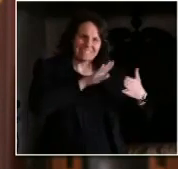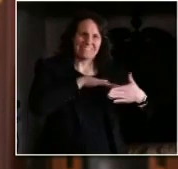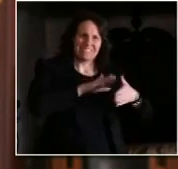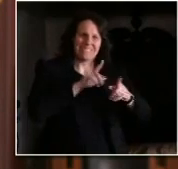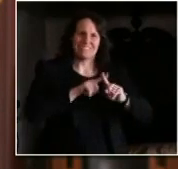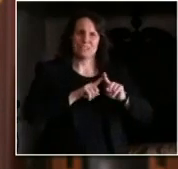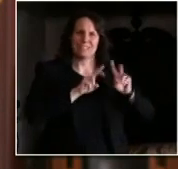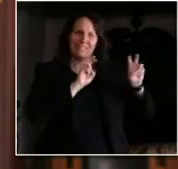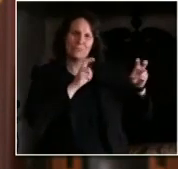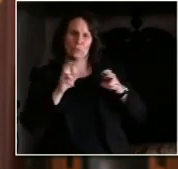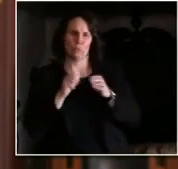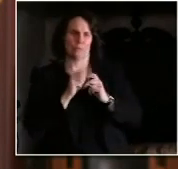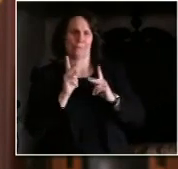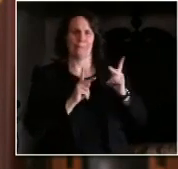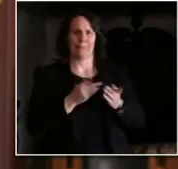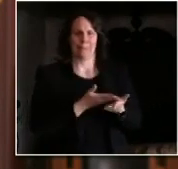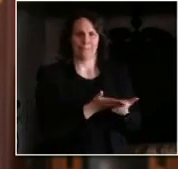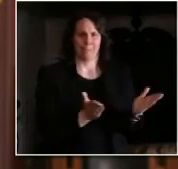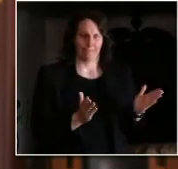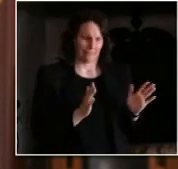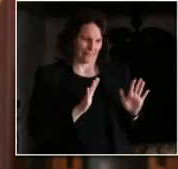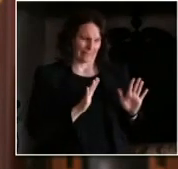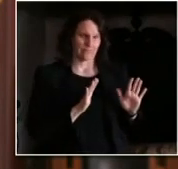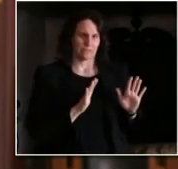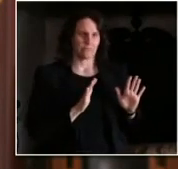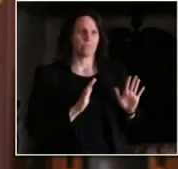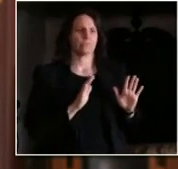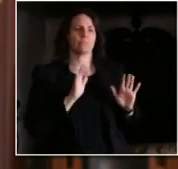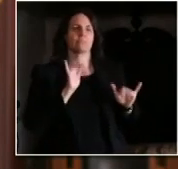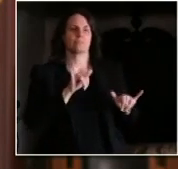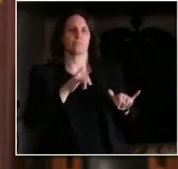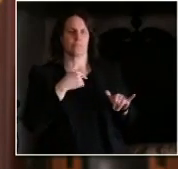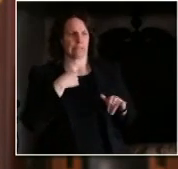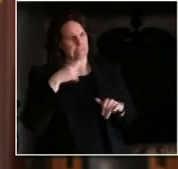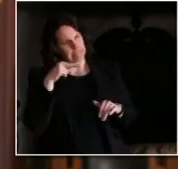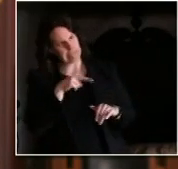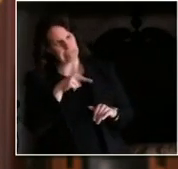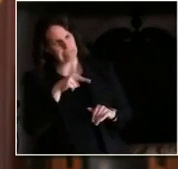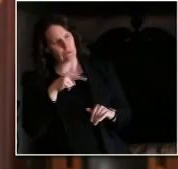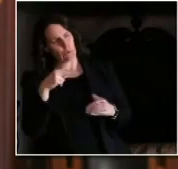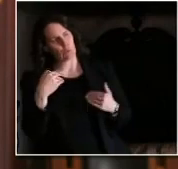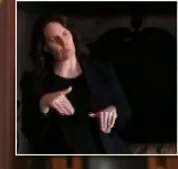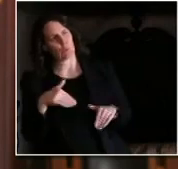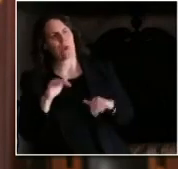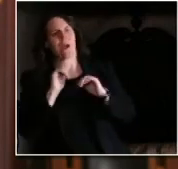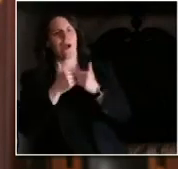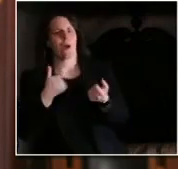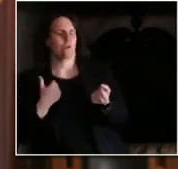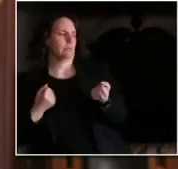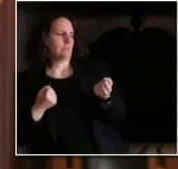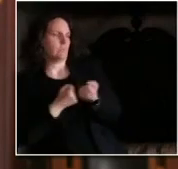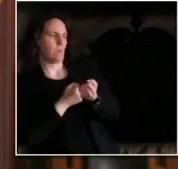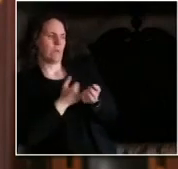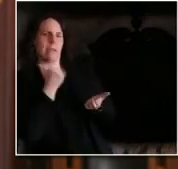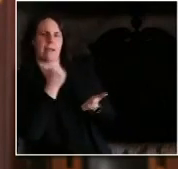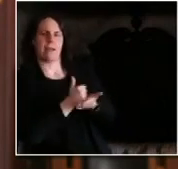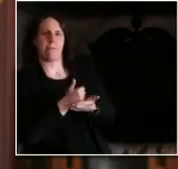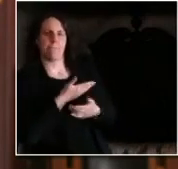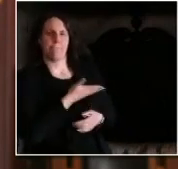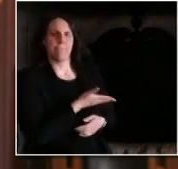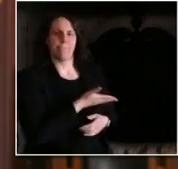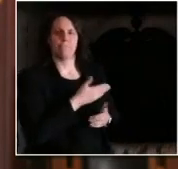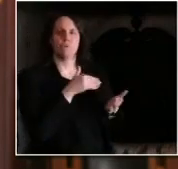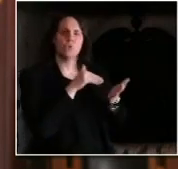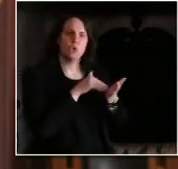so how are we thinking about resilient Wisconsin in a way that steps up to meet their needs in this very particular time but we